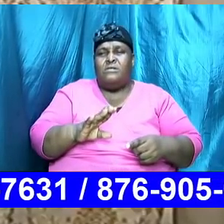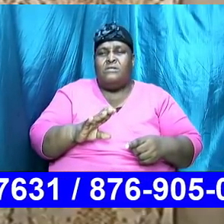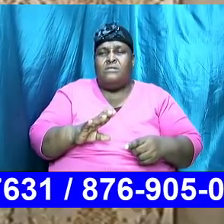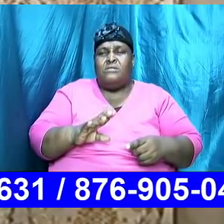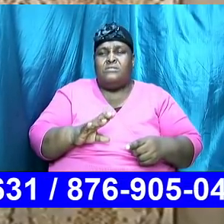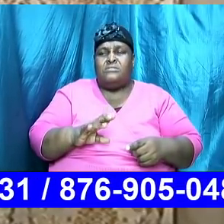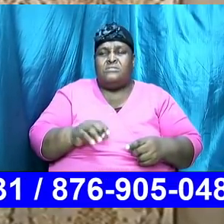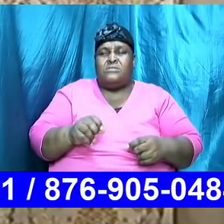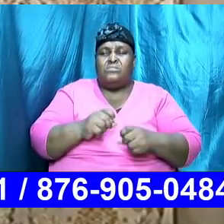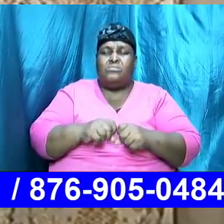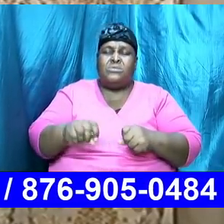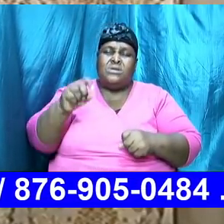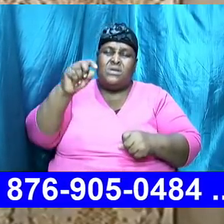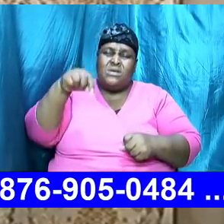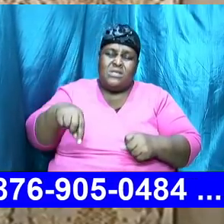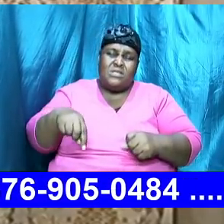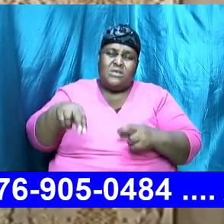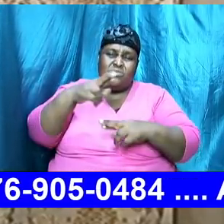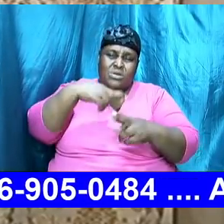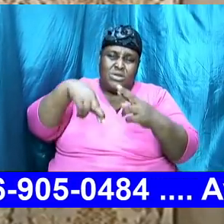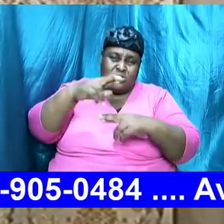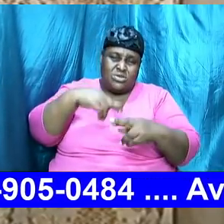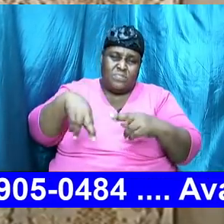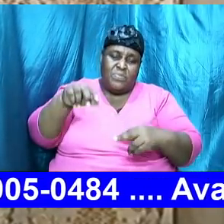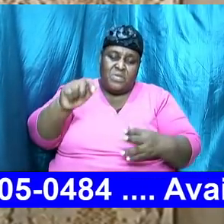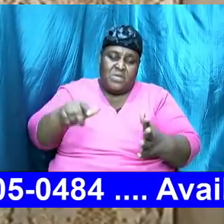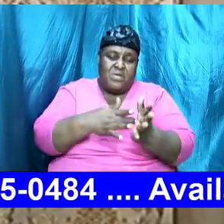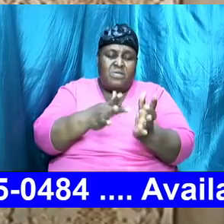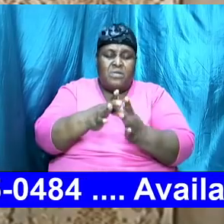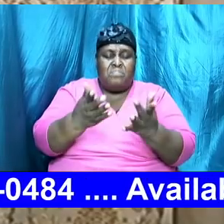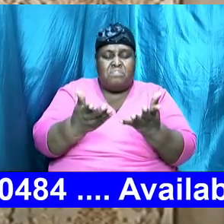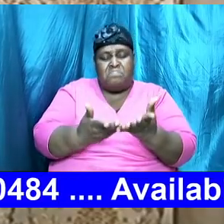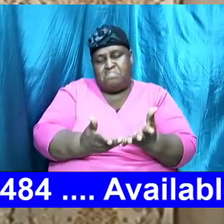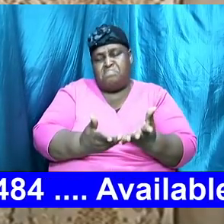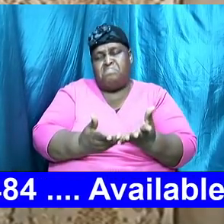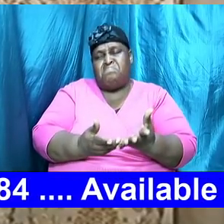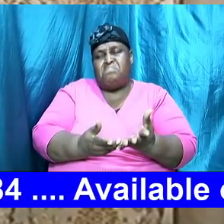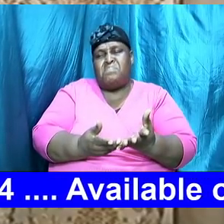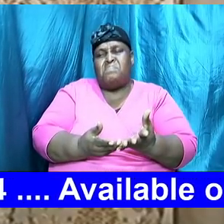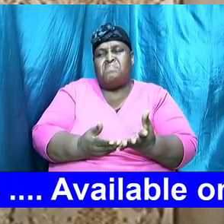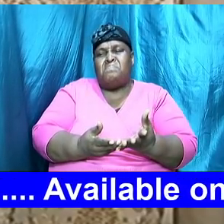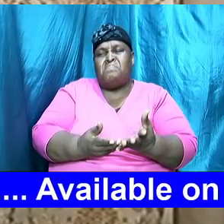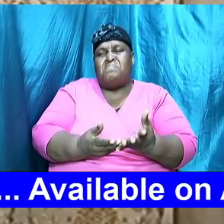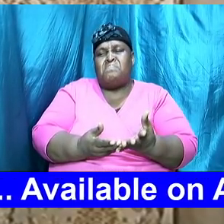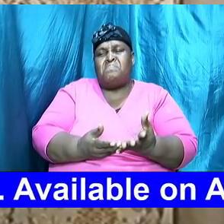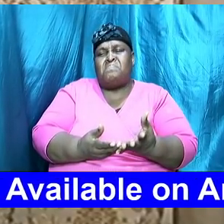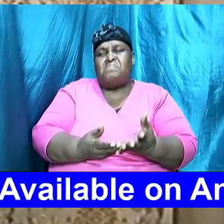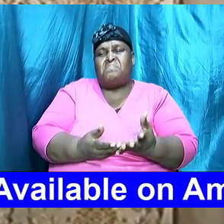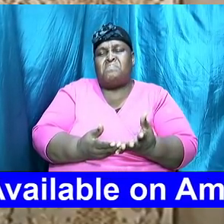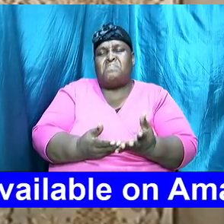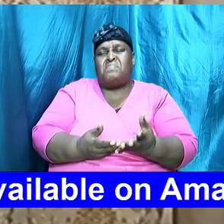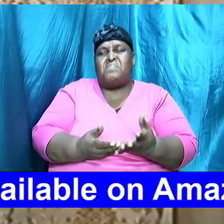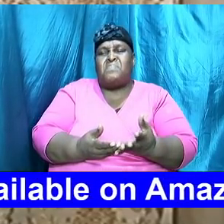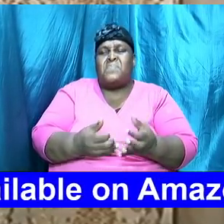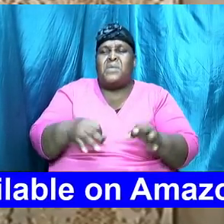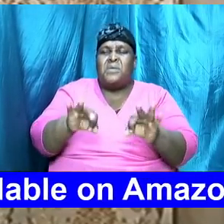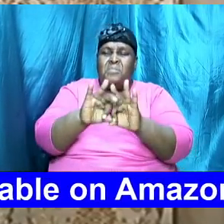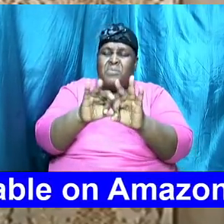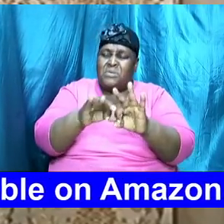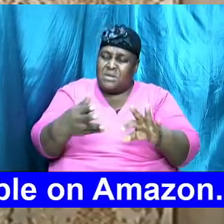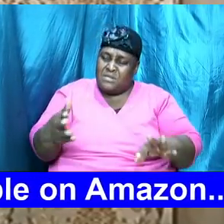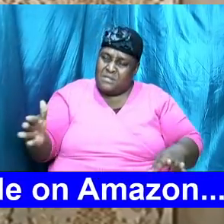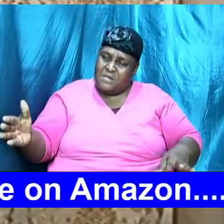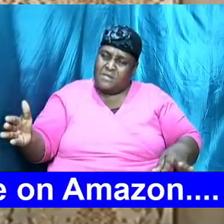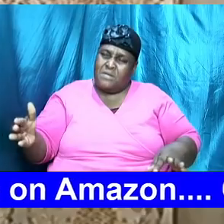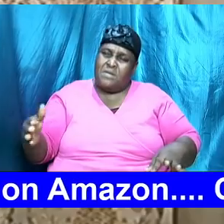be clear in our minds that this book outlined some basic and some fundamental things and in the very book